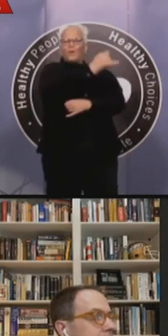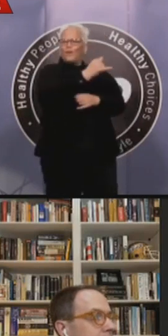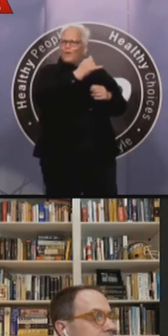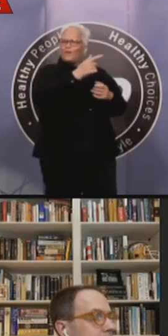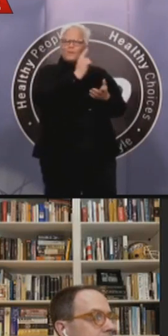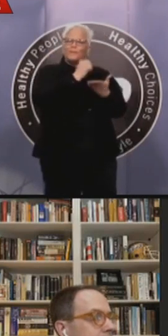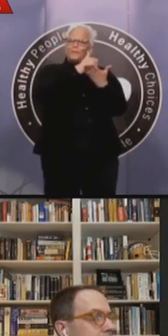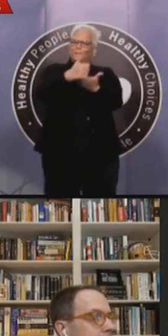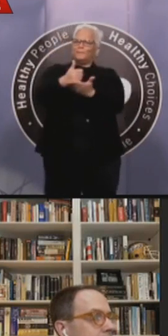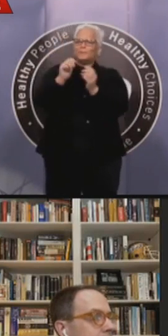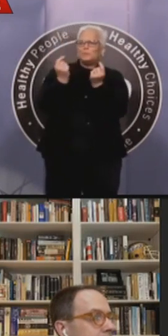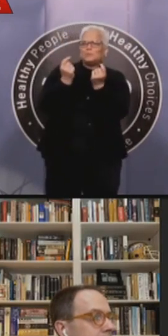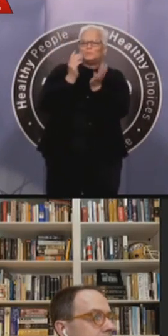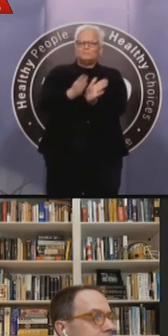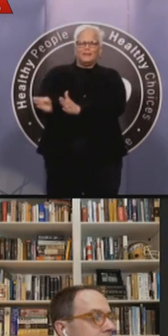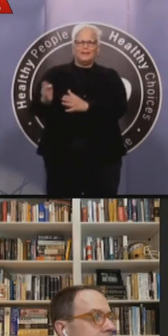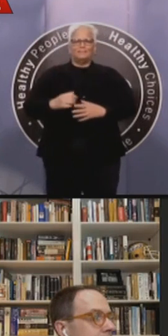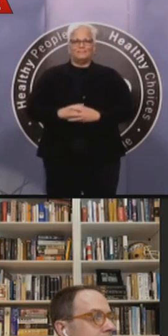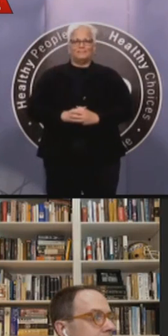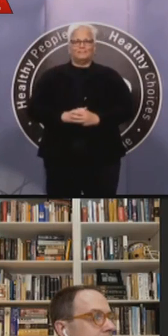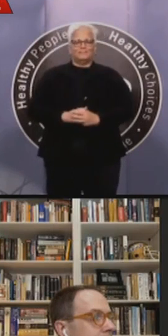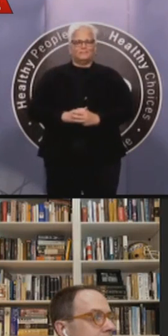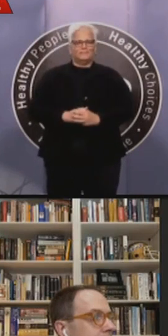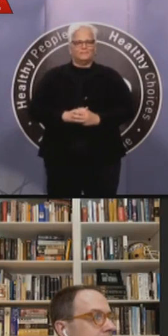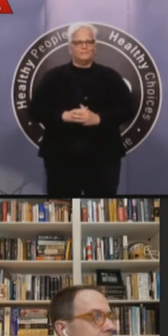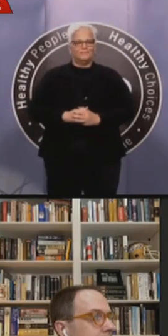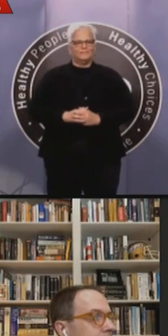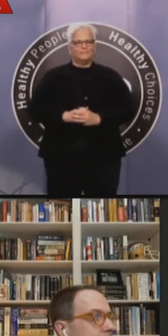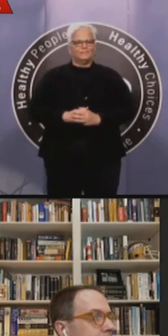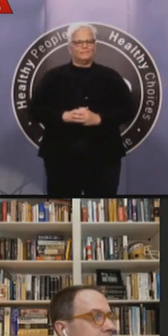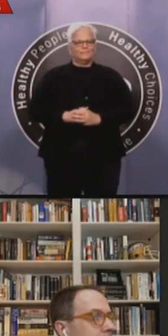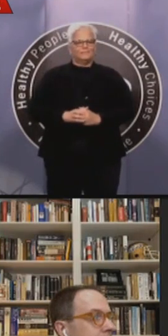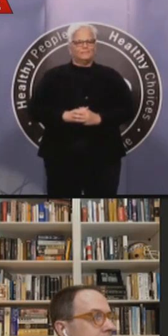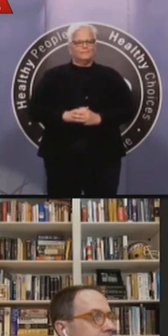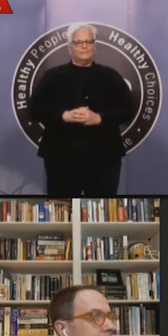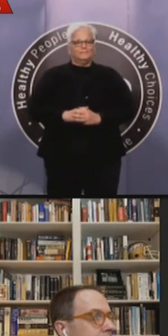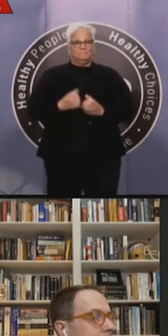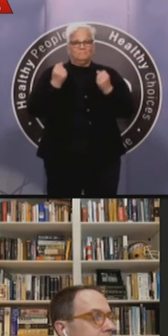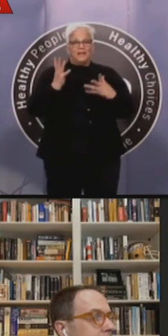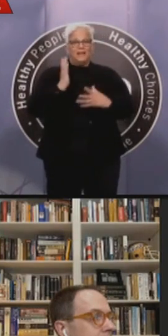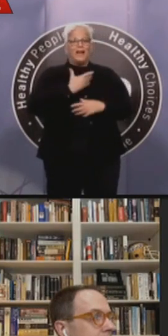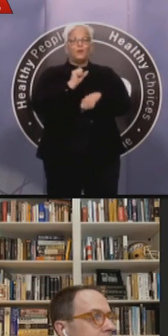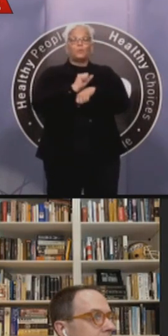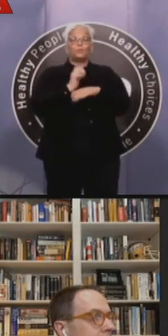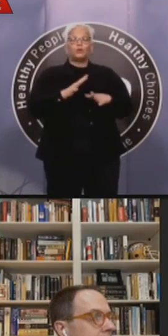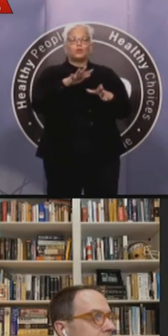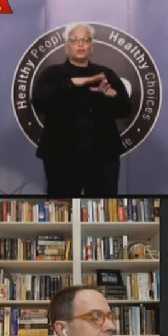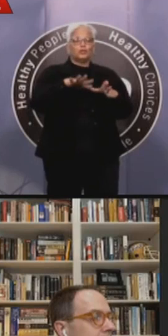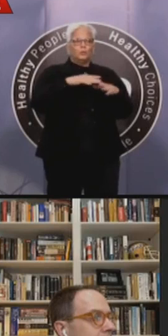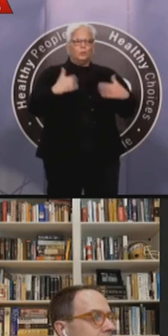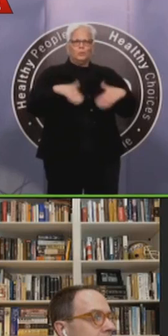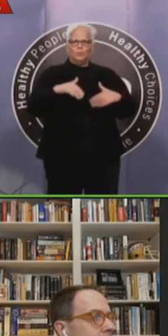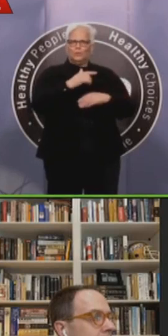not coming in as a lot of them are working remotely. Uh, but most of the County functions are still absolutely ongoing.